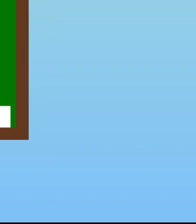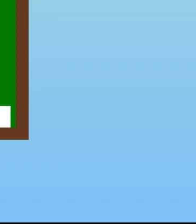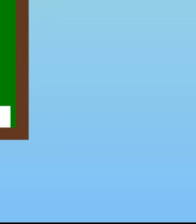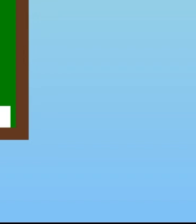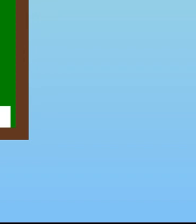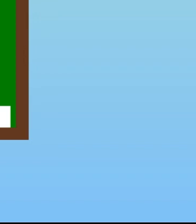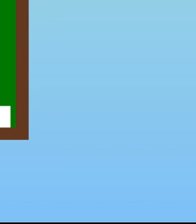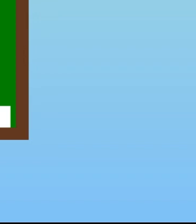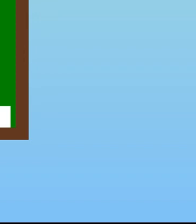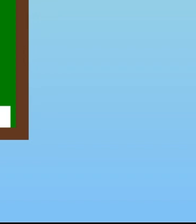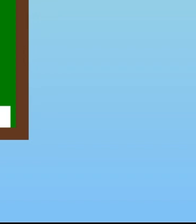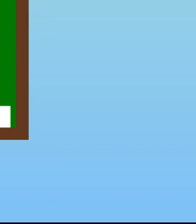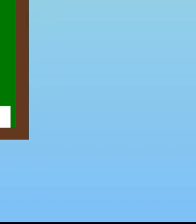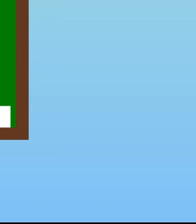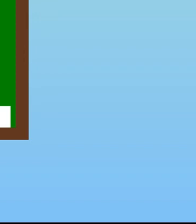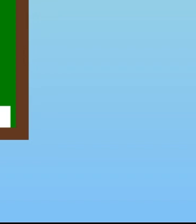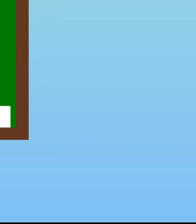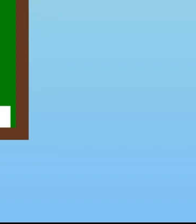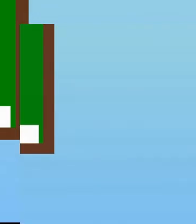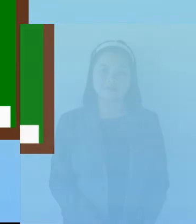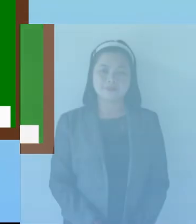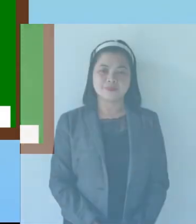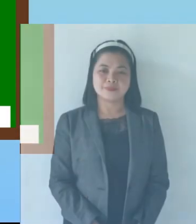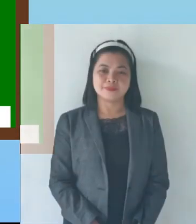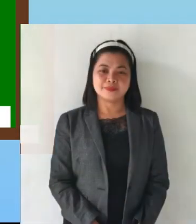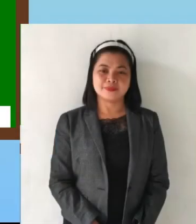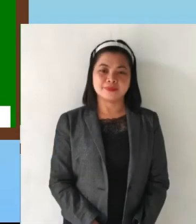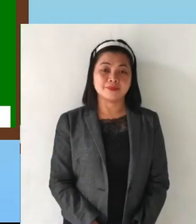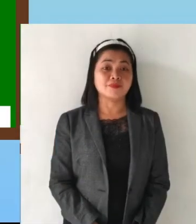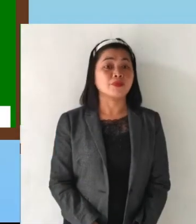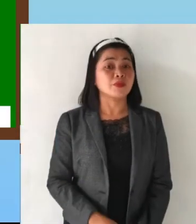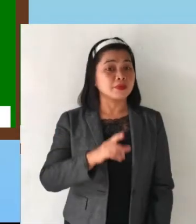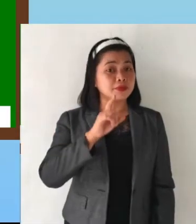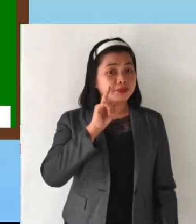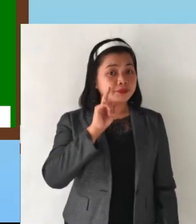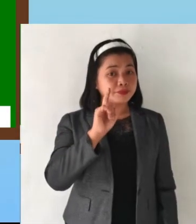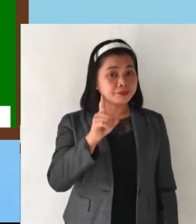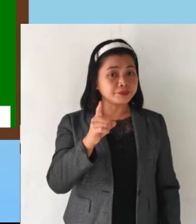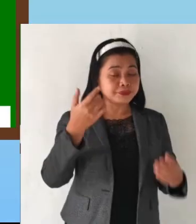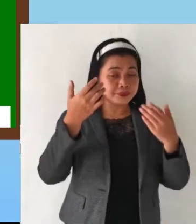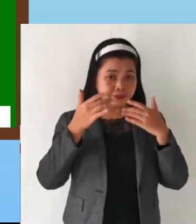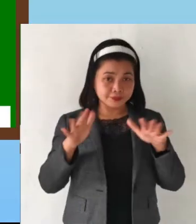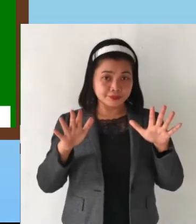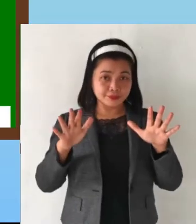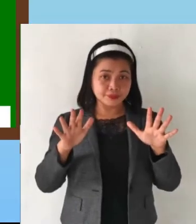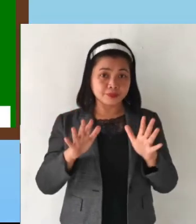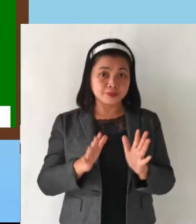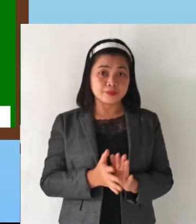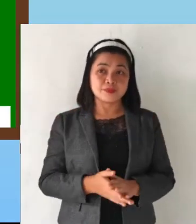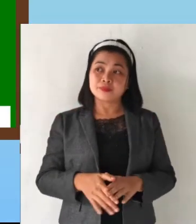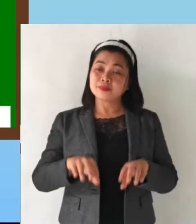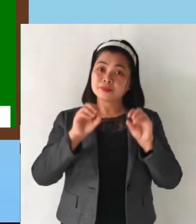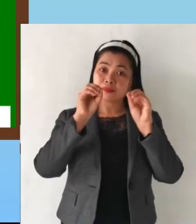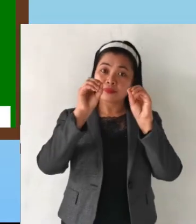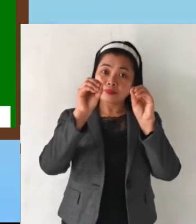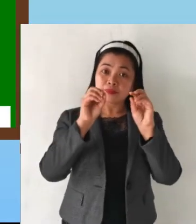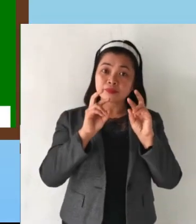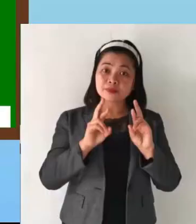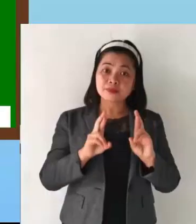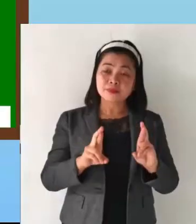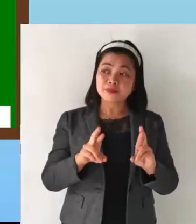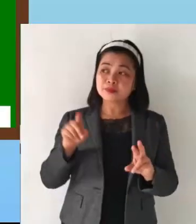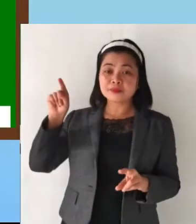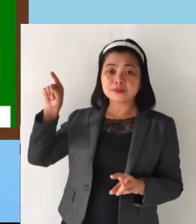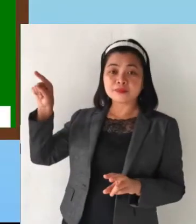go to So, if you are done, your teacher who are with you